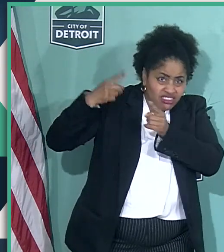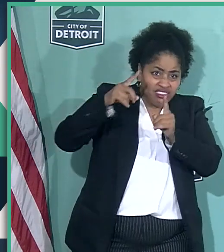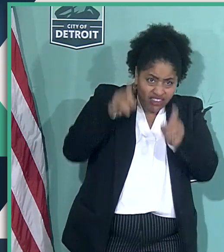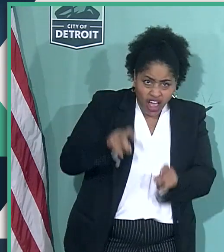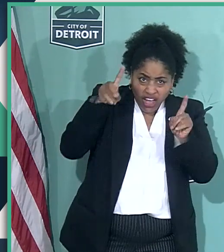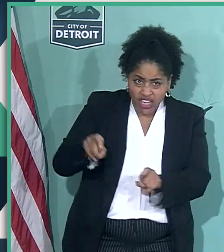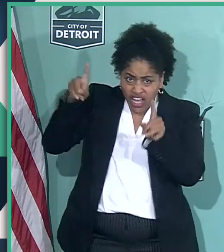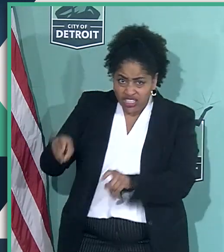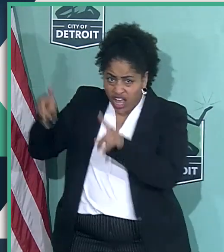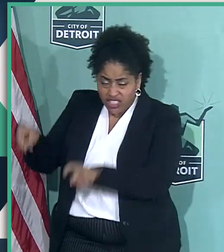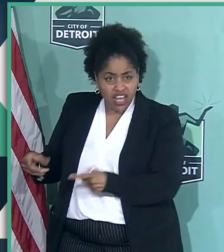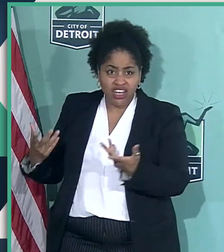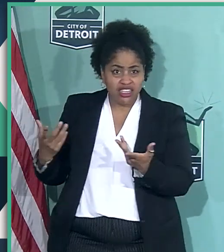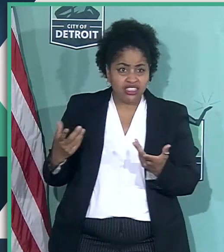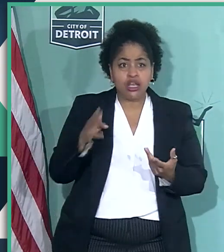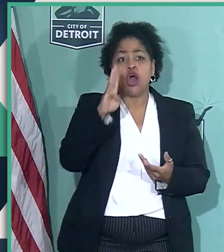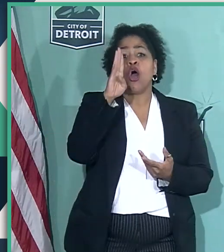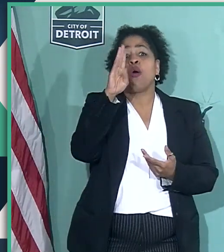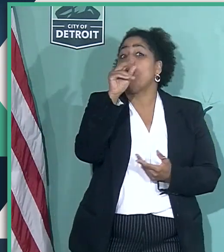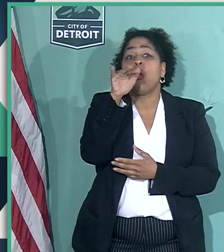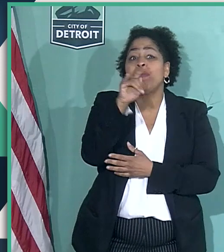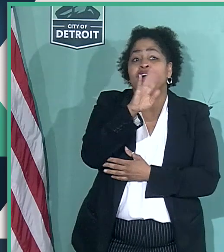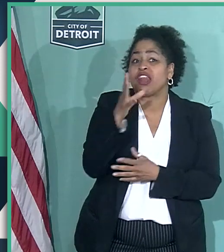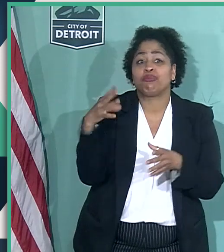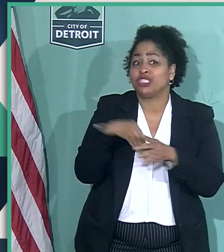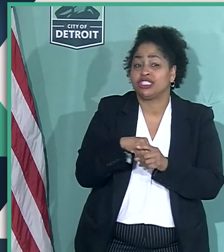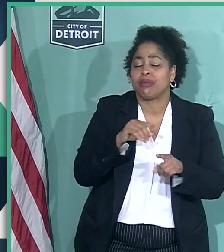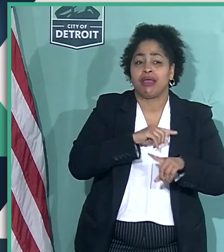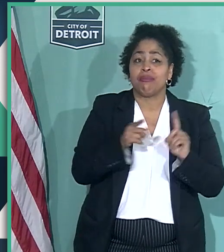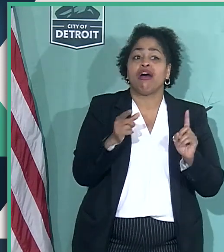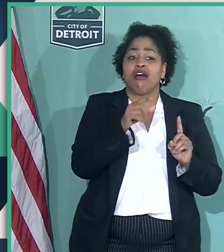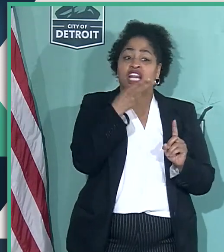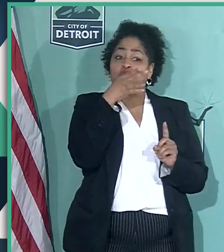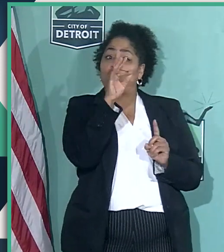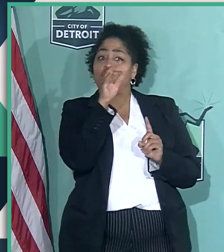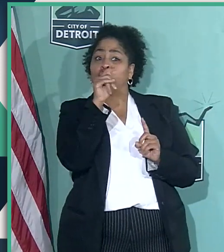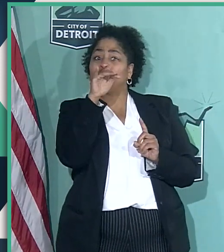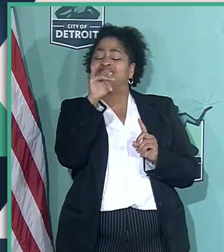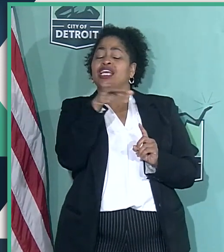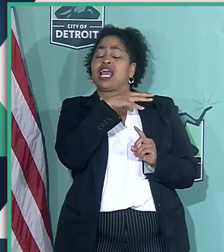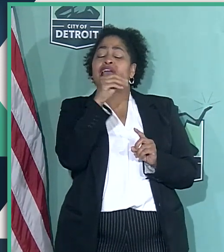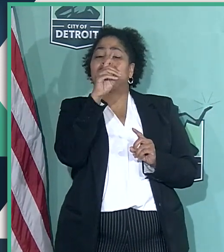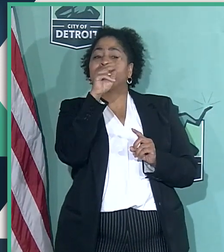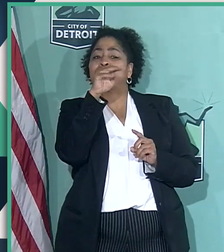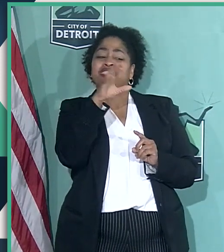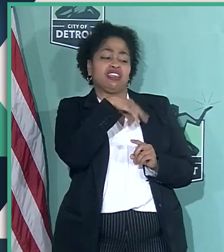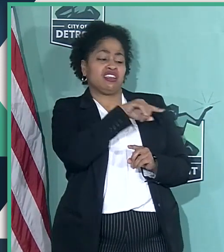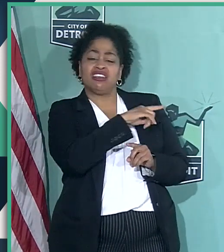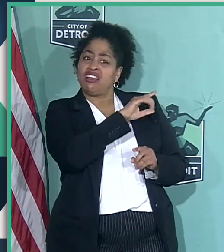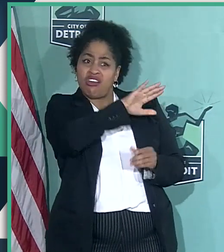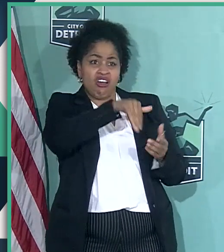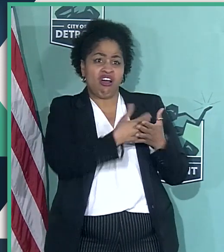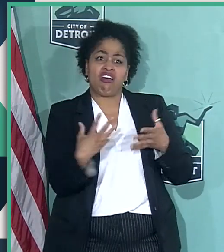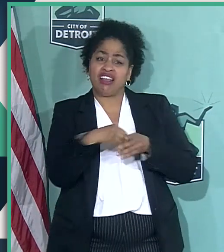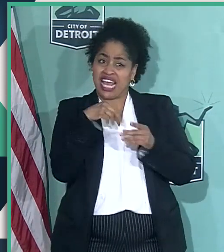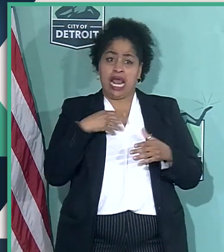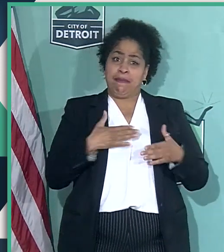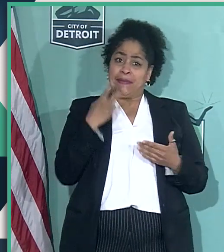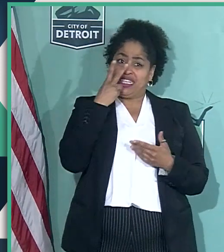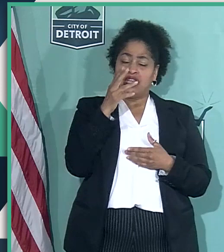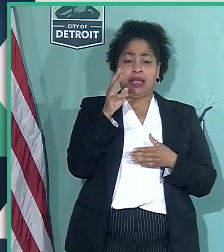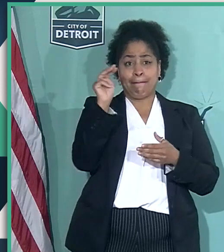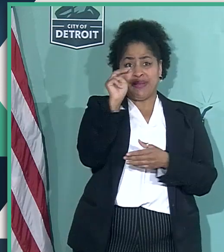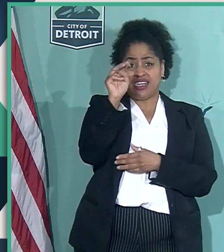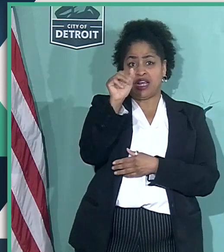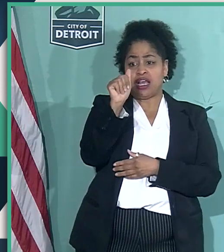They have never wavered. Beaumont never participated. Okay. It was DMC, Henry Ford, and Trinity. And I'm pleased to see that Monday Ascension is going to be